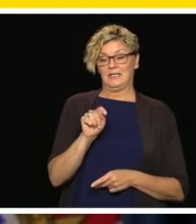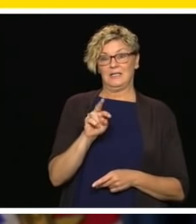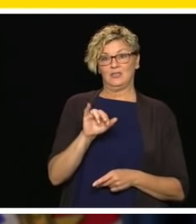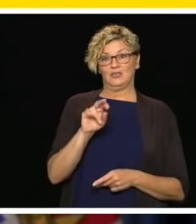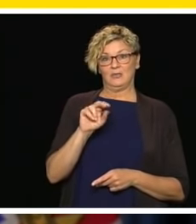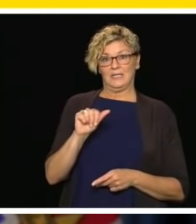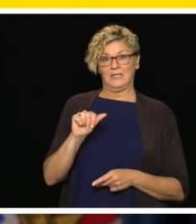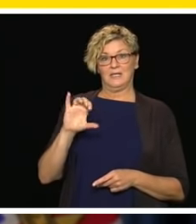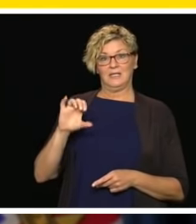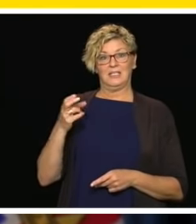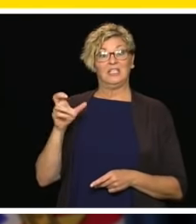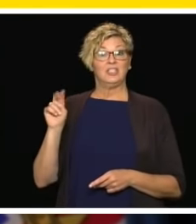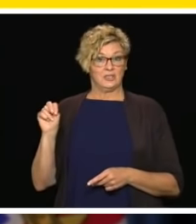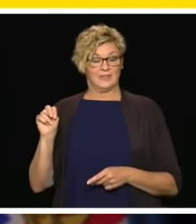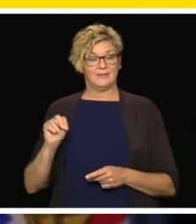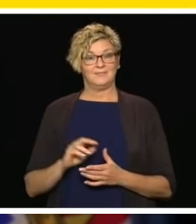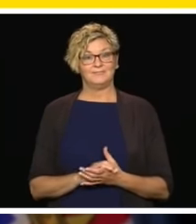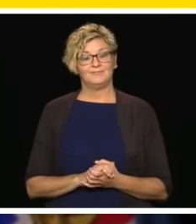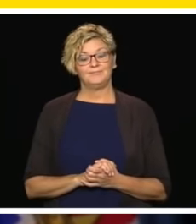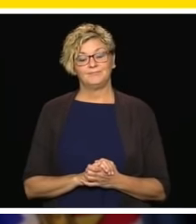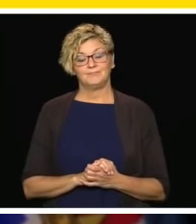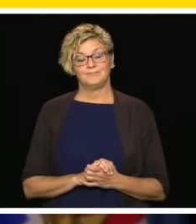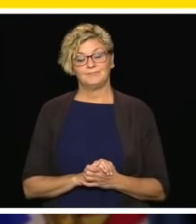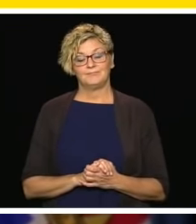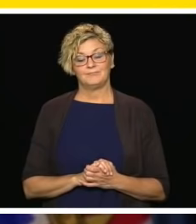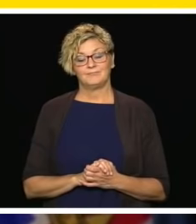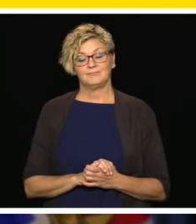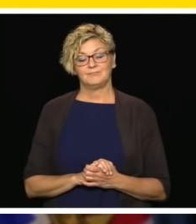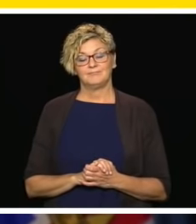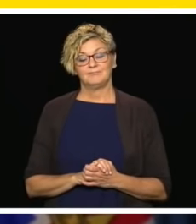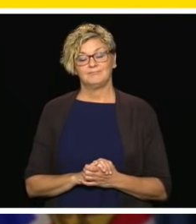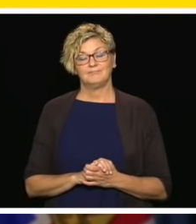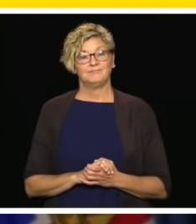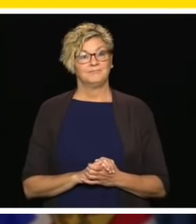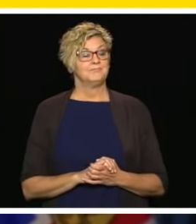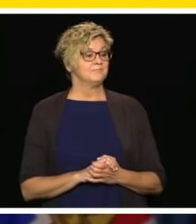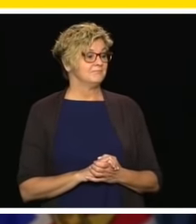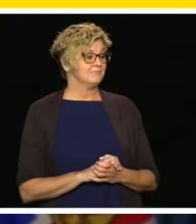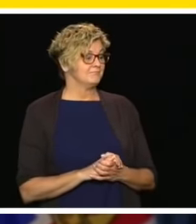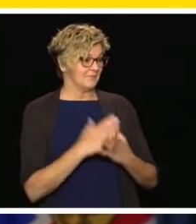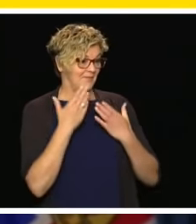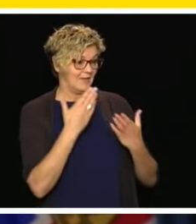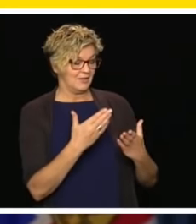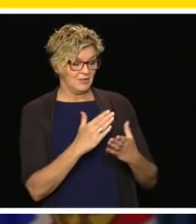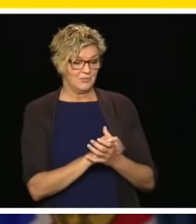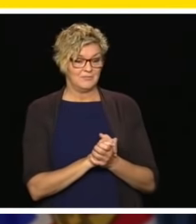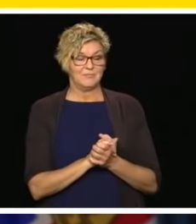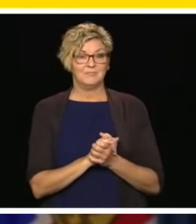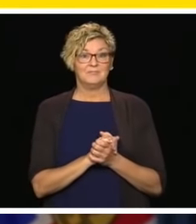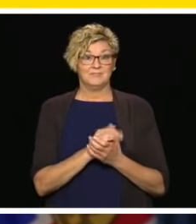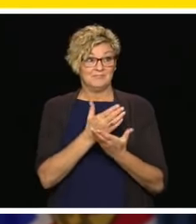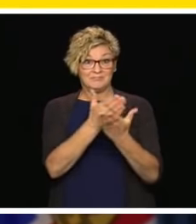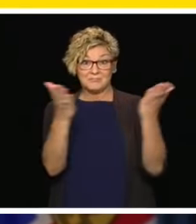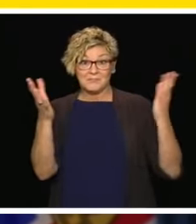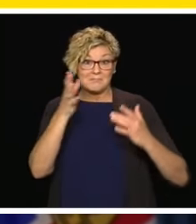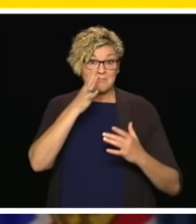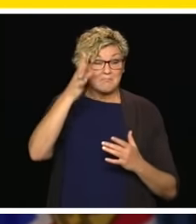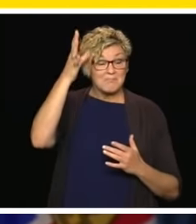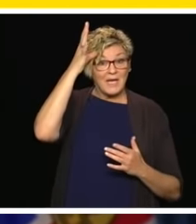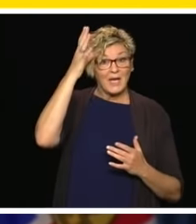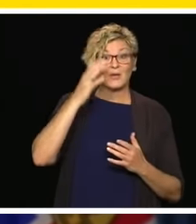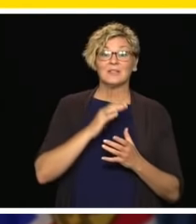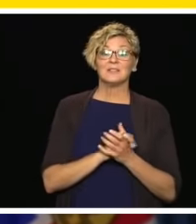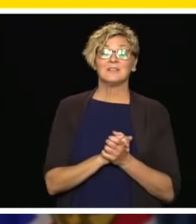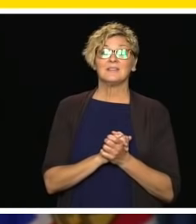Thank you very much, Dr Henry. And we all know, as a parent, from the K-12